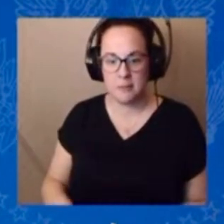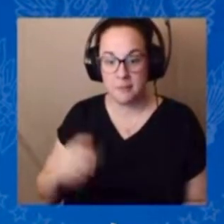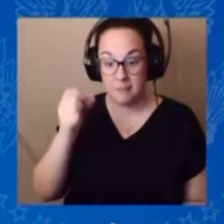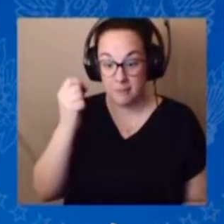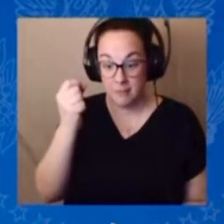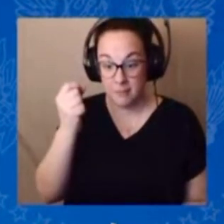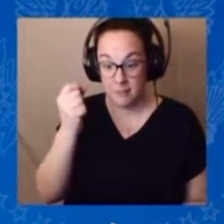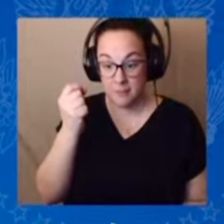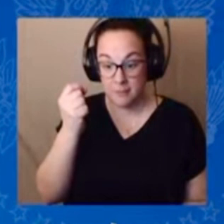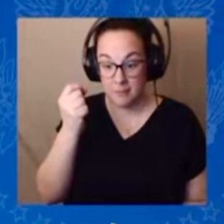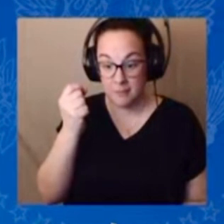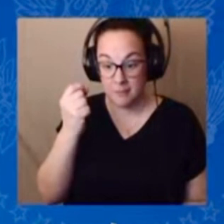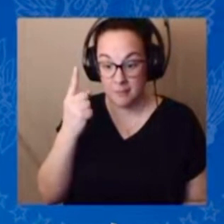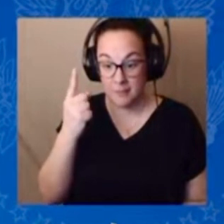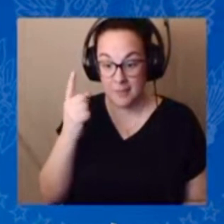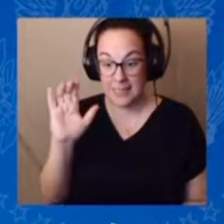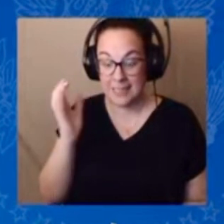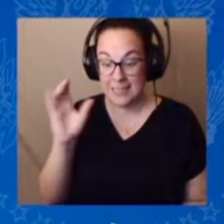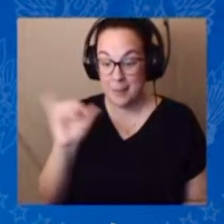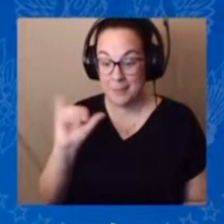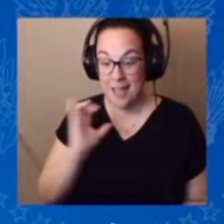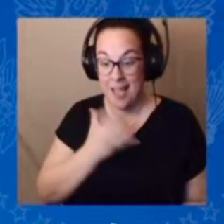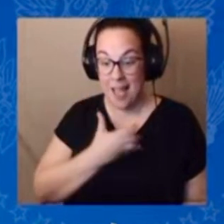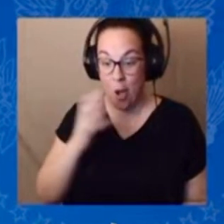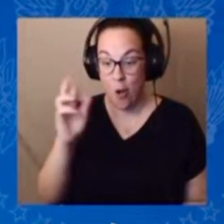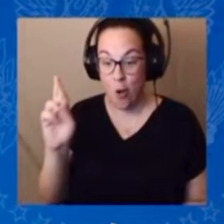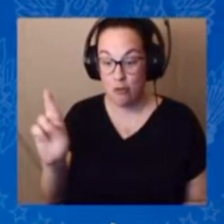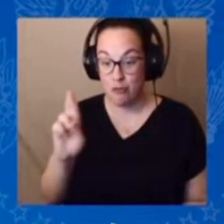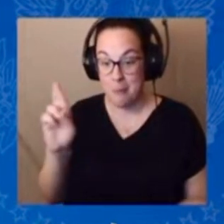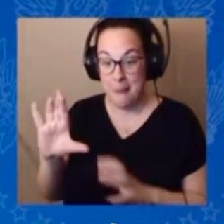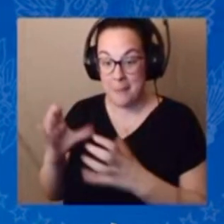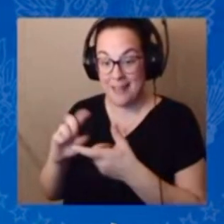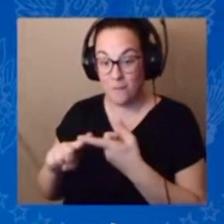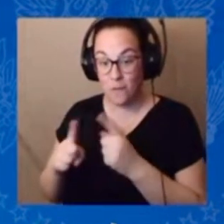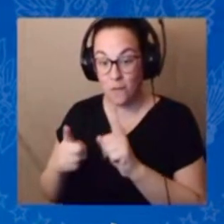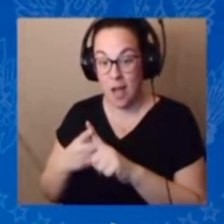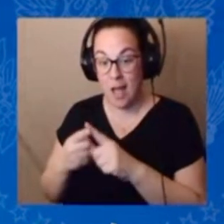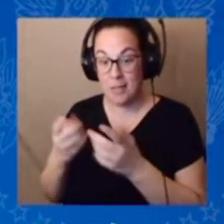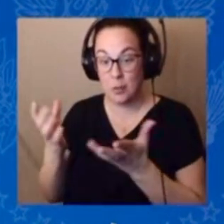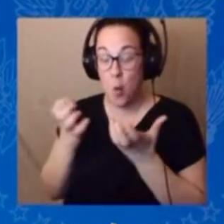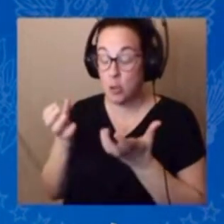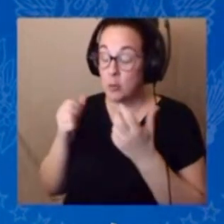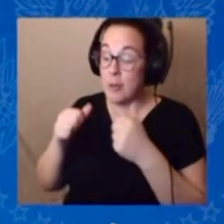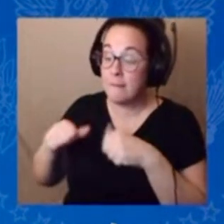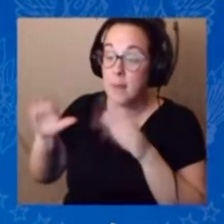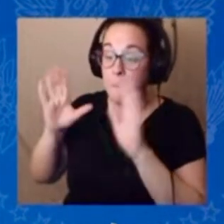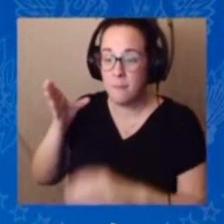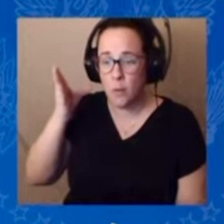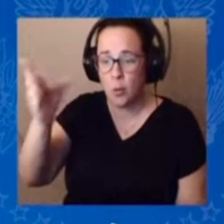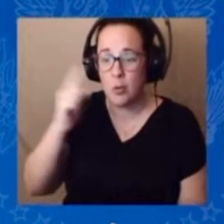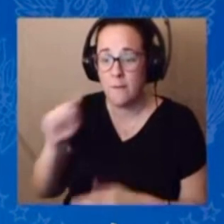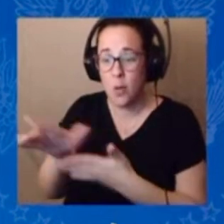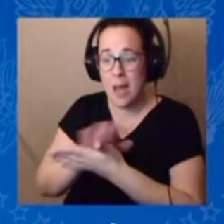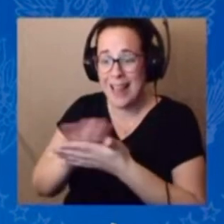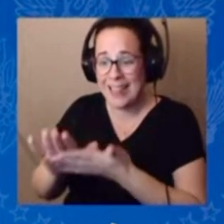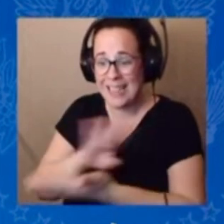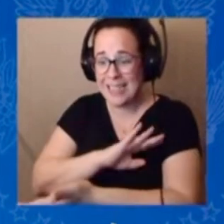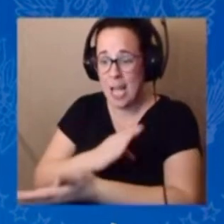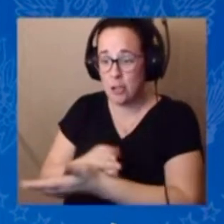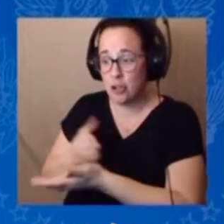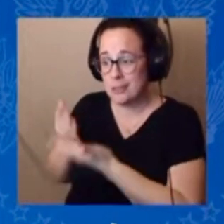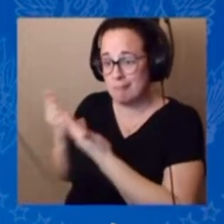It seems like our Republican friends want to cede clean energy future to China, make us dependent on overseas supply chains,